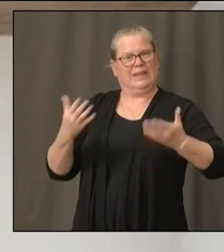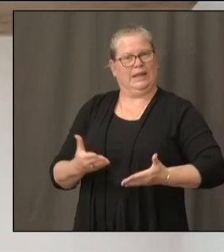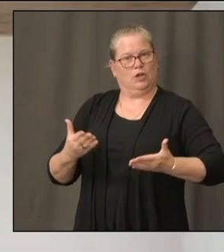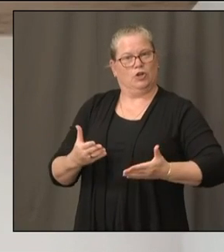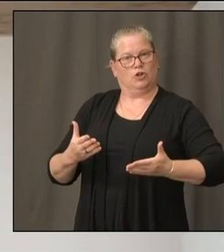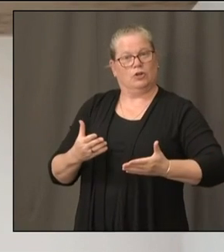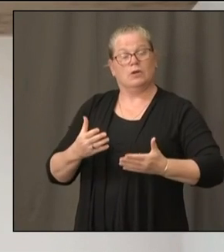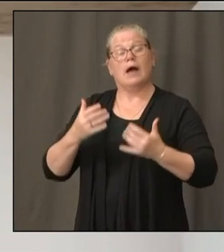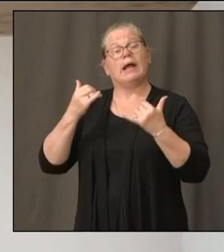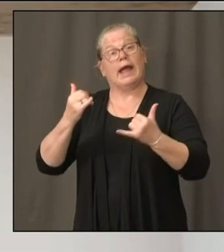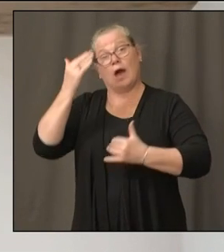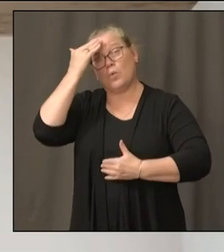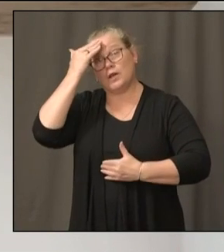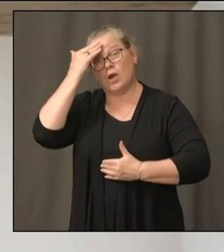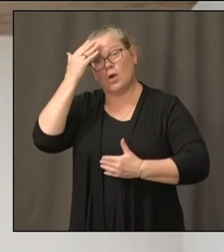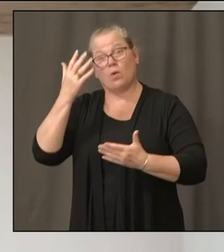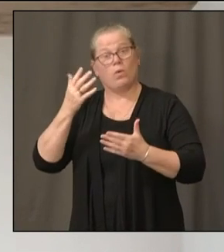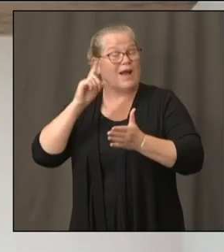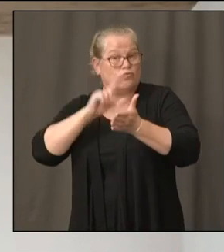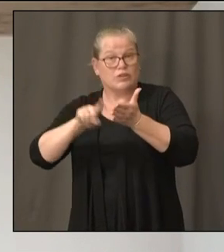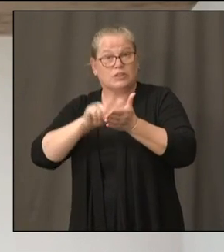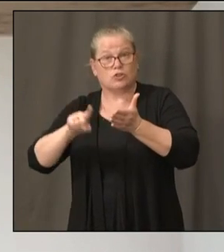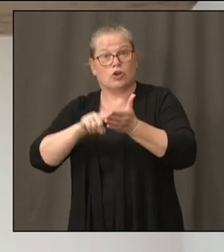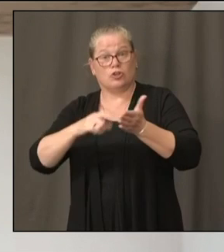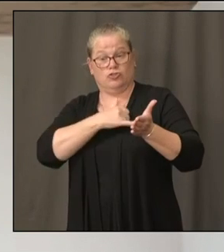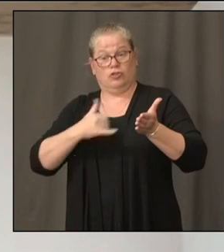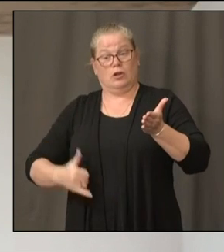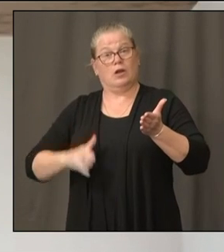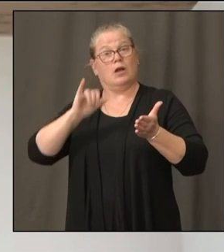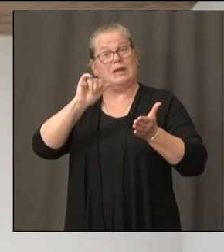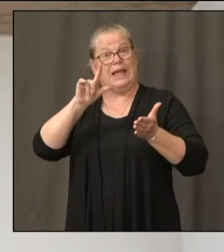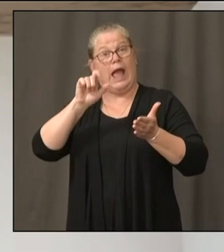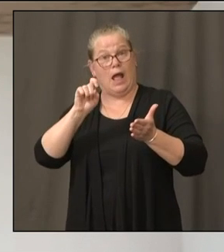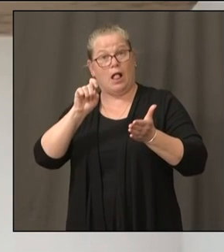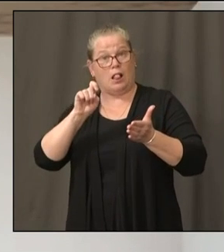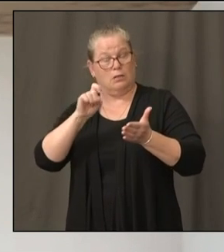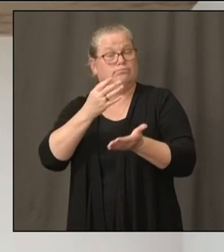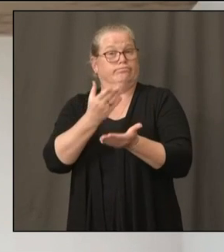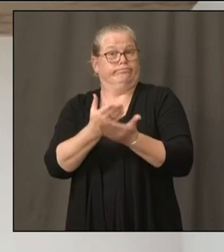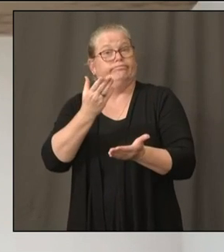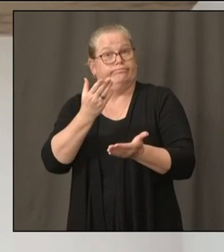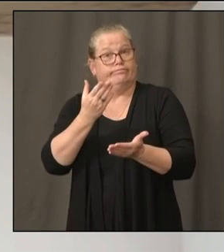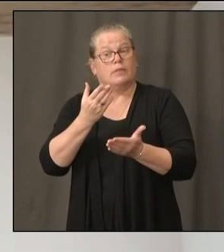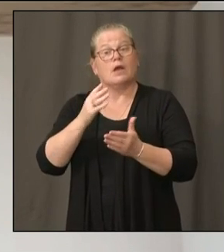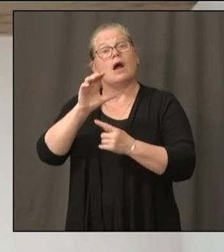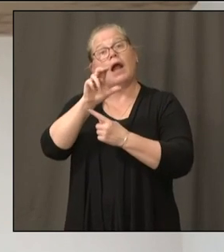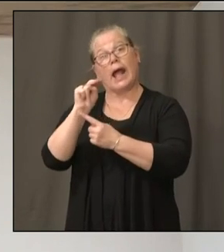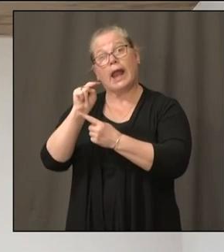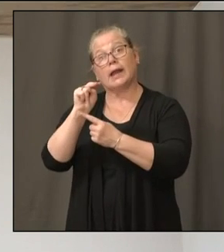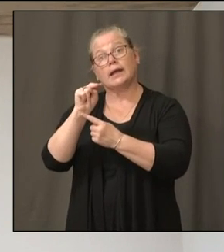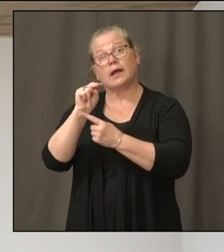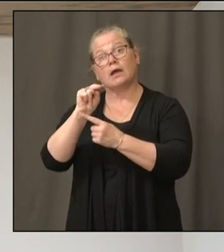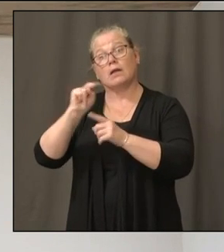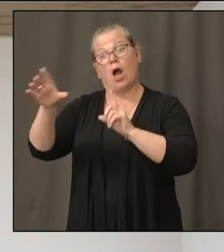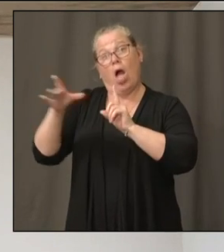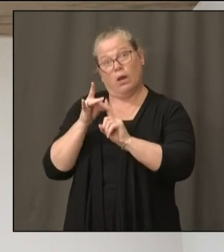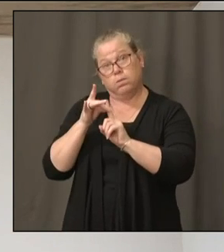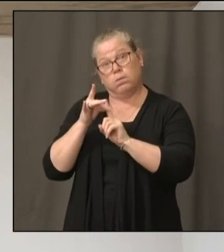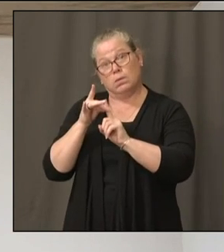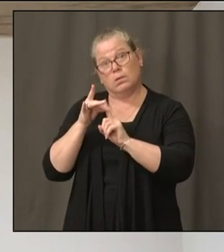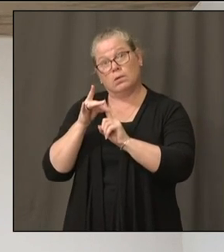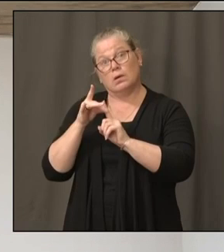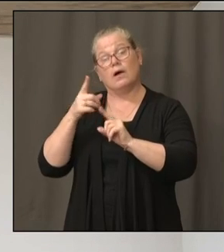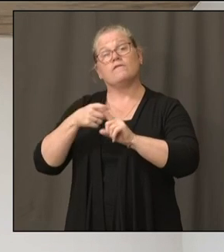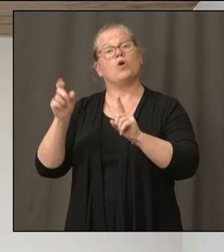is that the original cases in Connecticut were actually caused by travel from the West